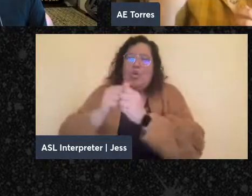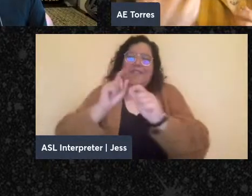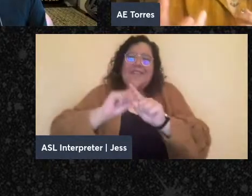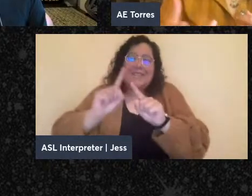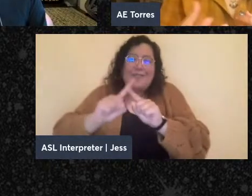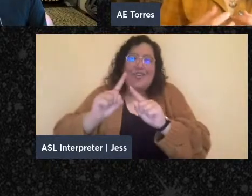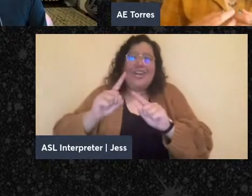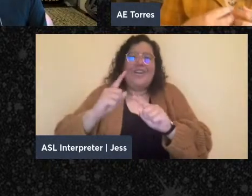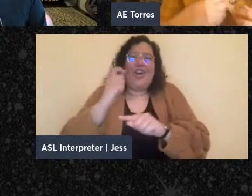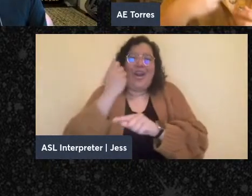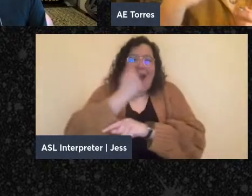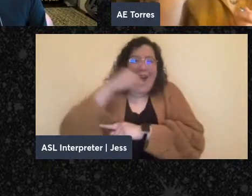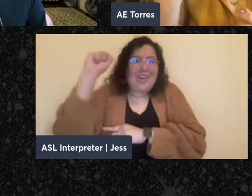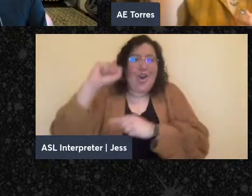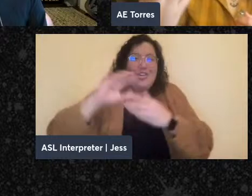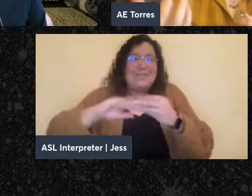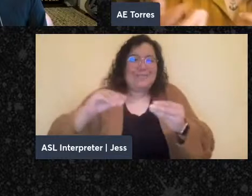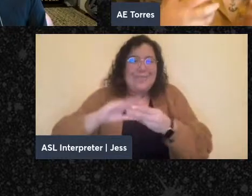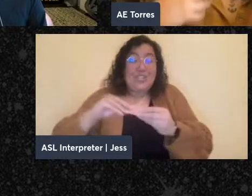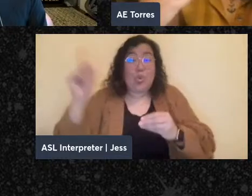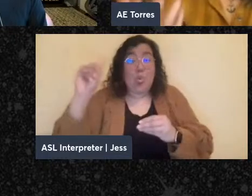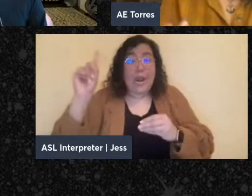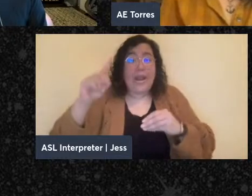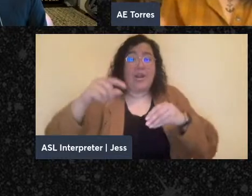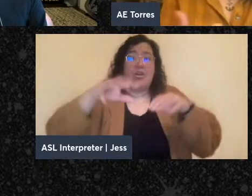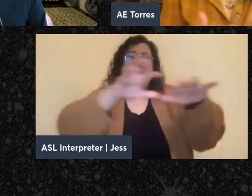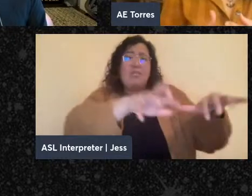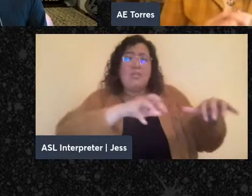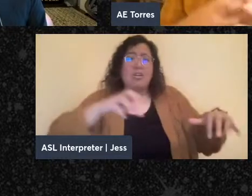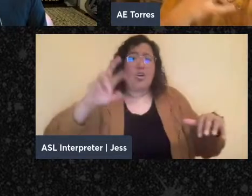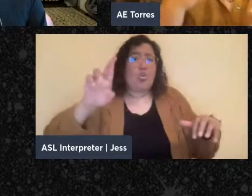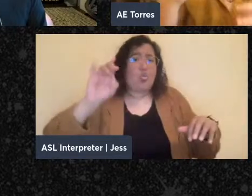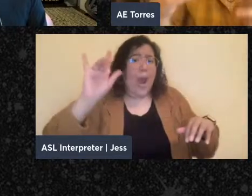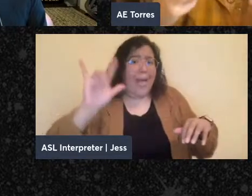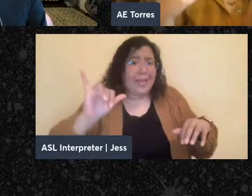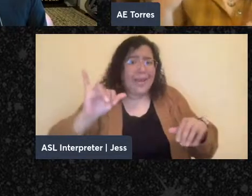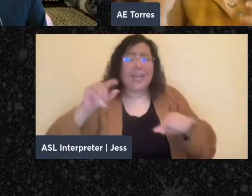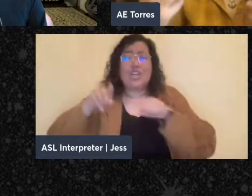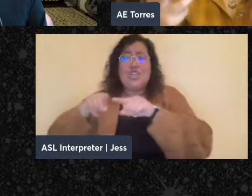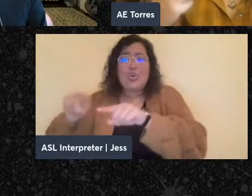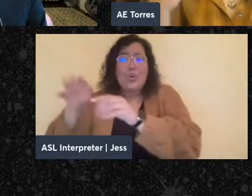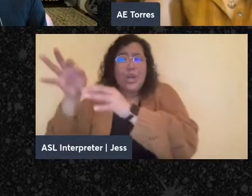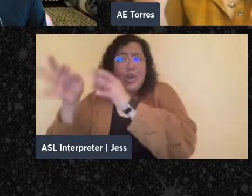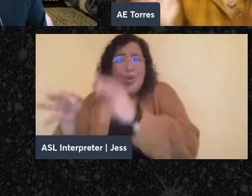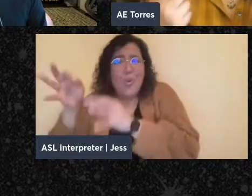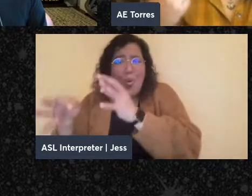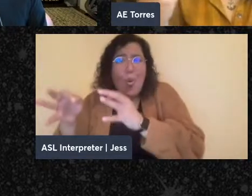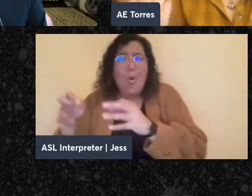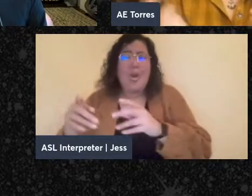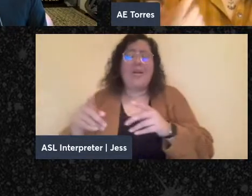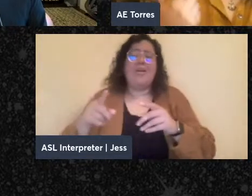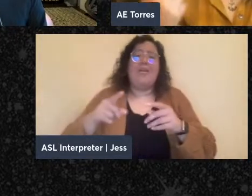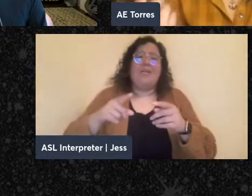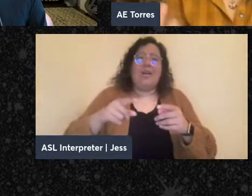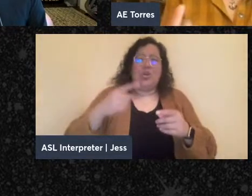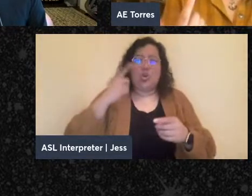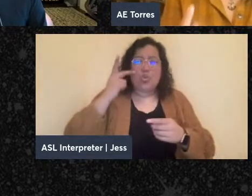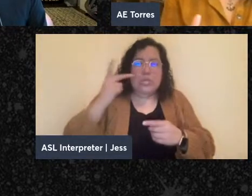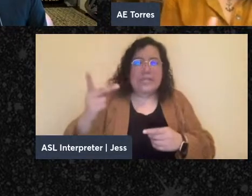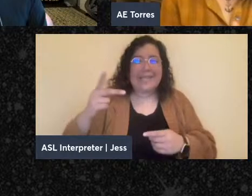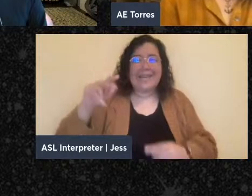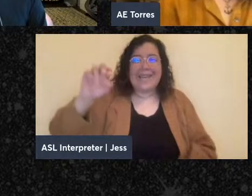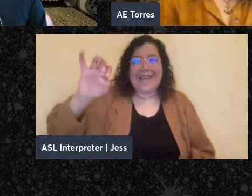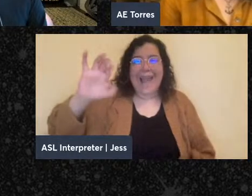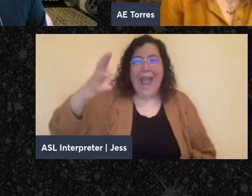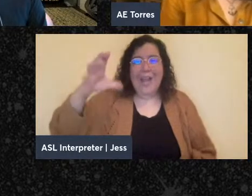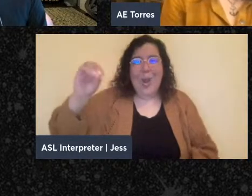at rallies, translating courtroom orations. It's also there. There's this kind of echo of a collective anarchist